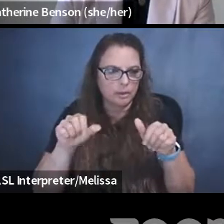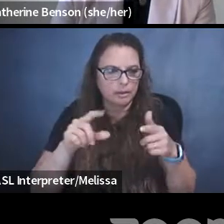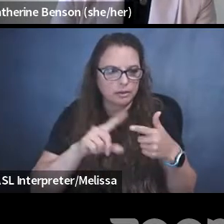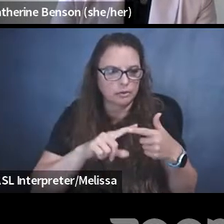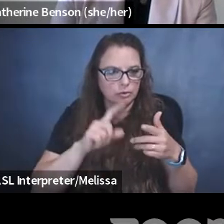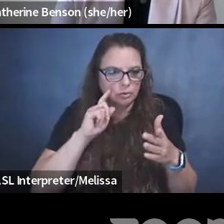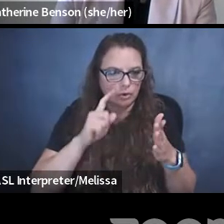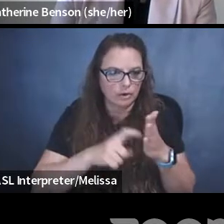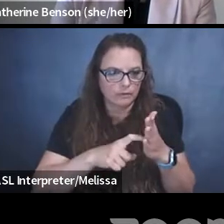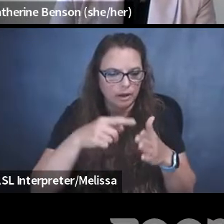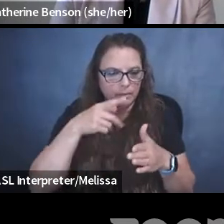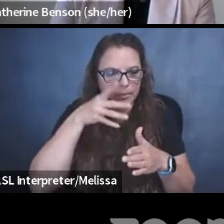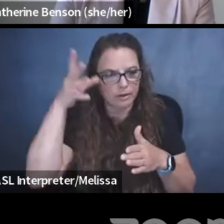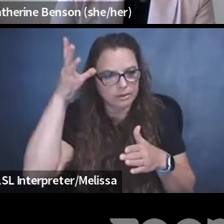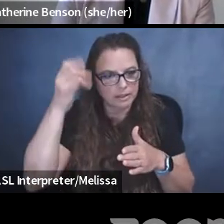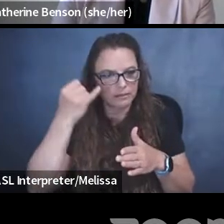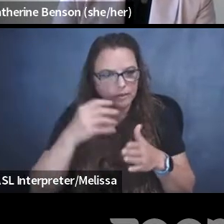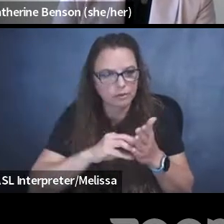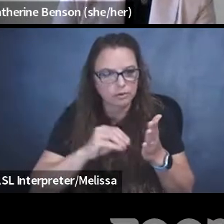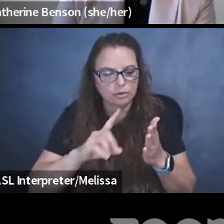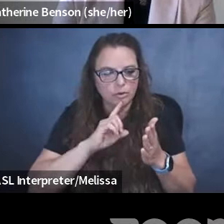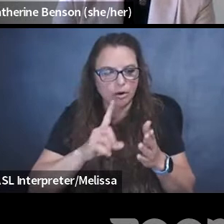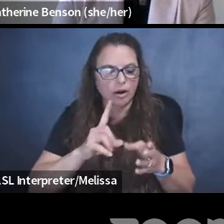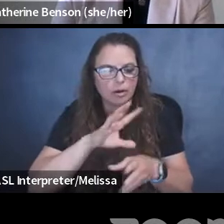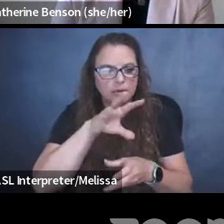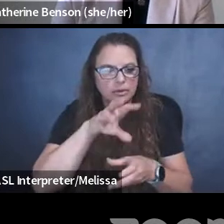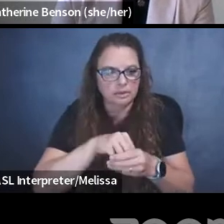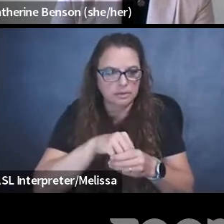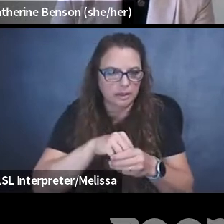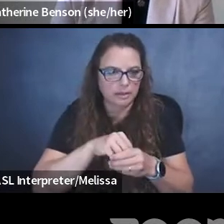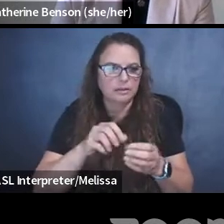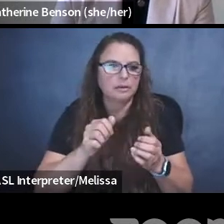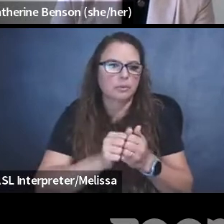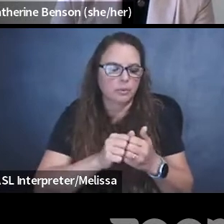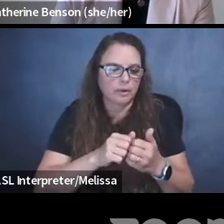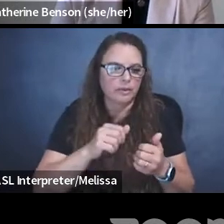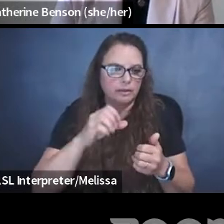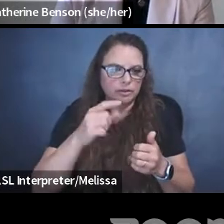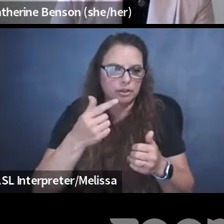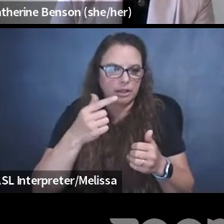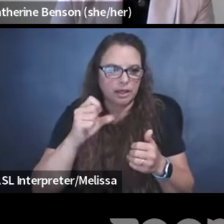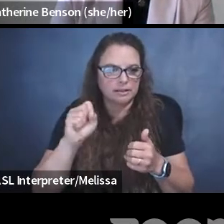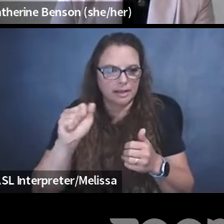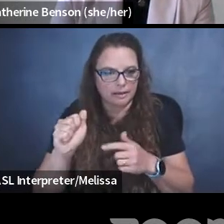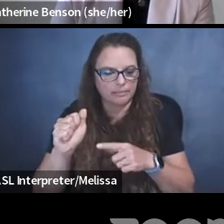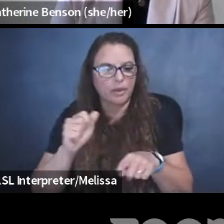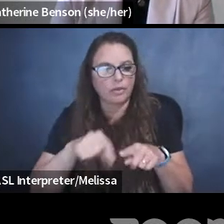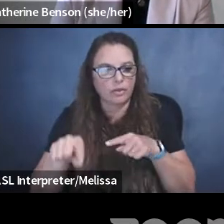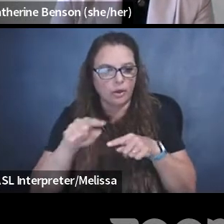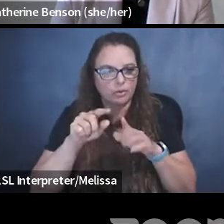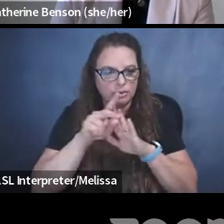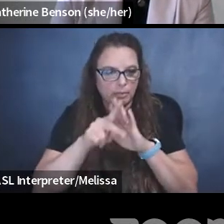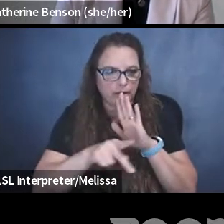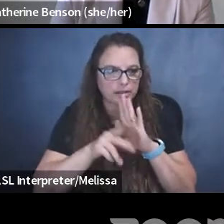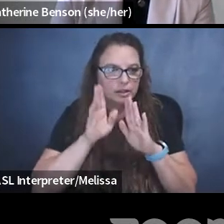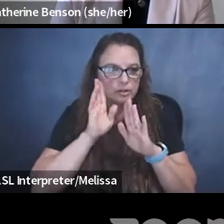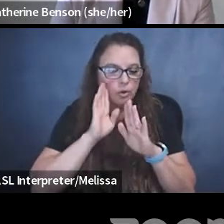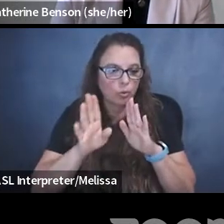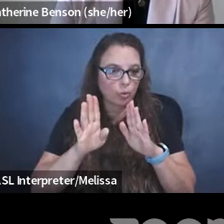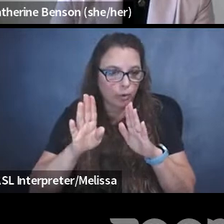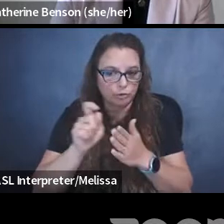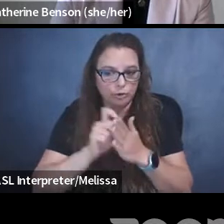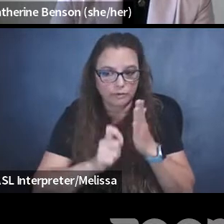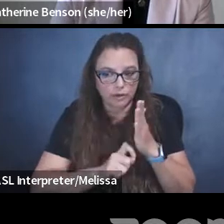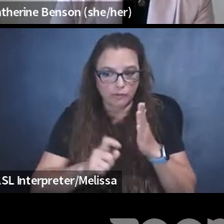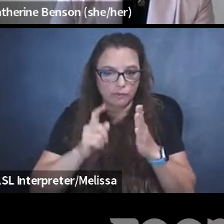notify parents if students were participating in GSAs. Uh, these policies were originally drafted, uh, for an intolerant reason,